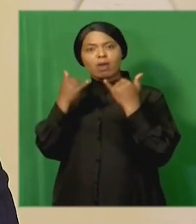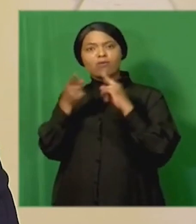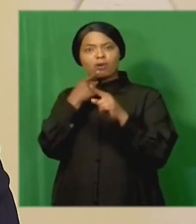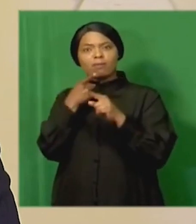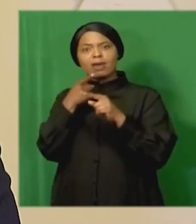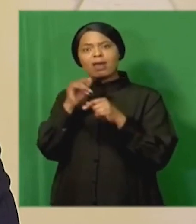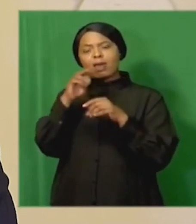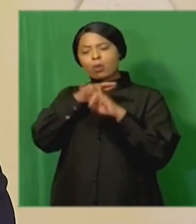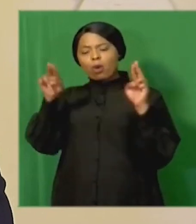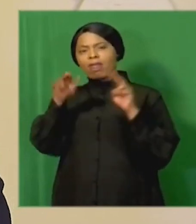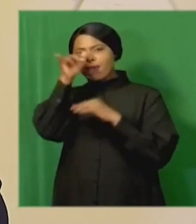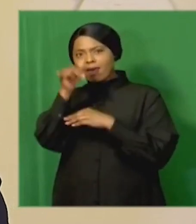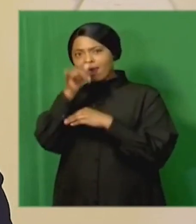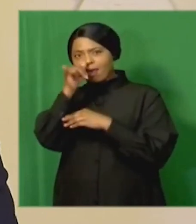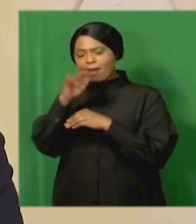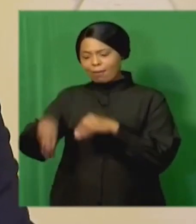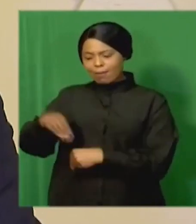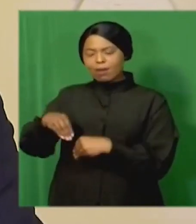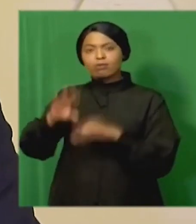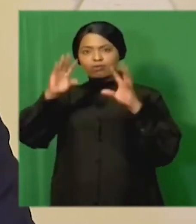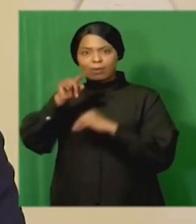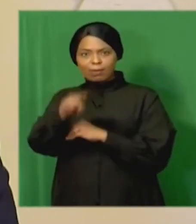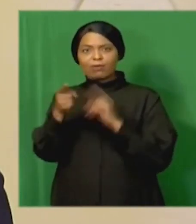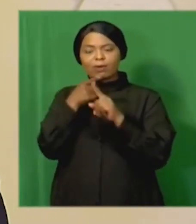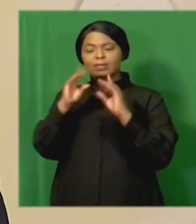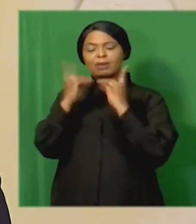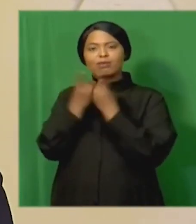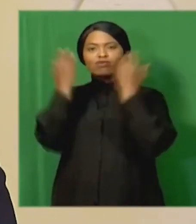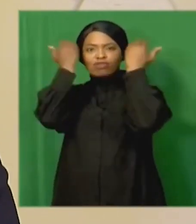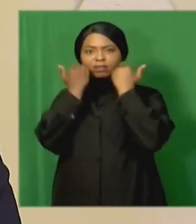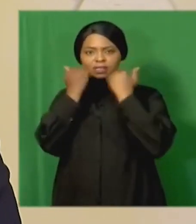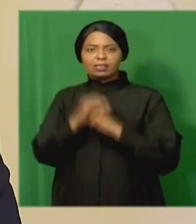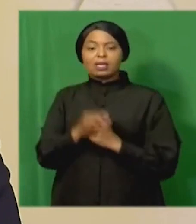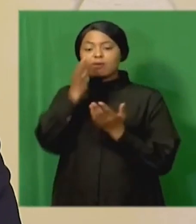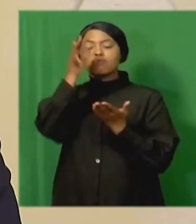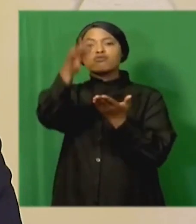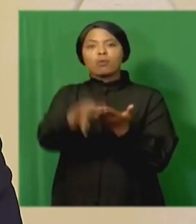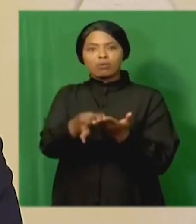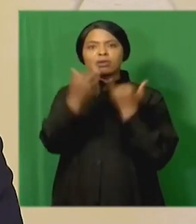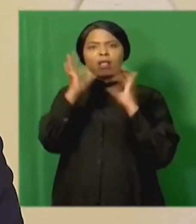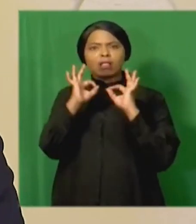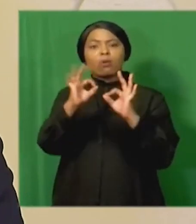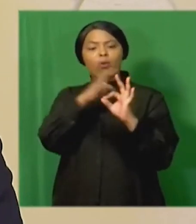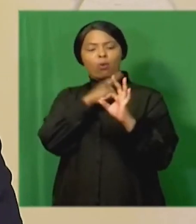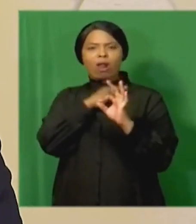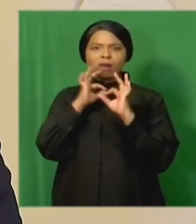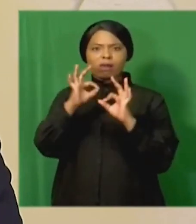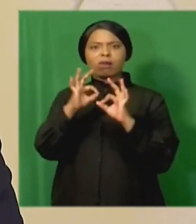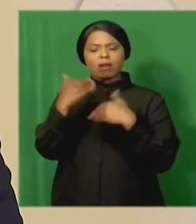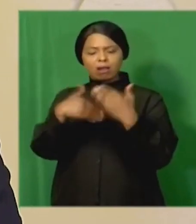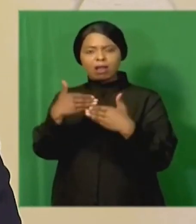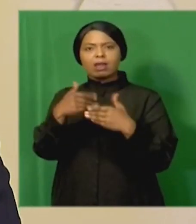by the department of justice a comprehensive proposal on an effective and